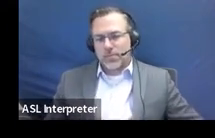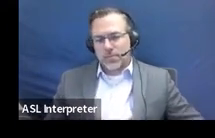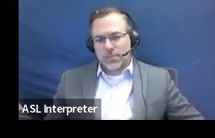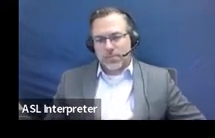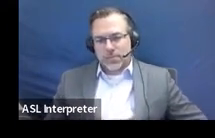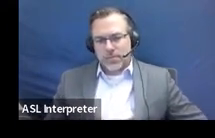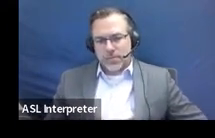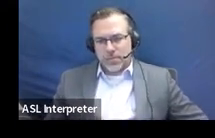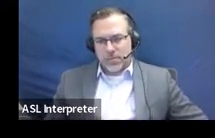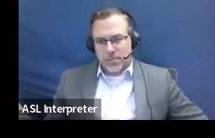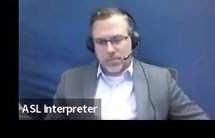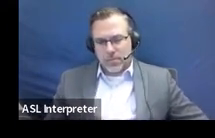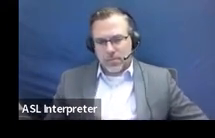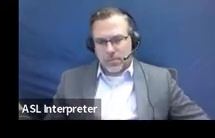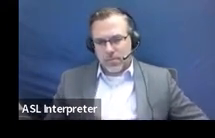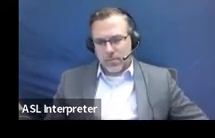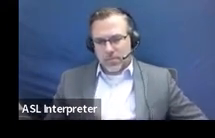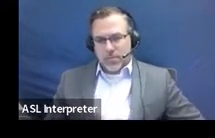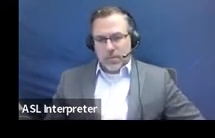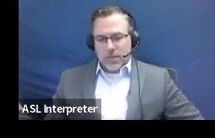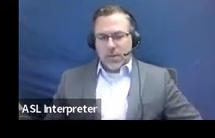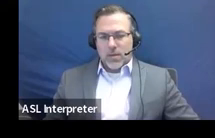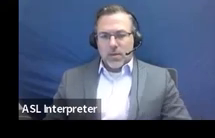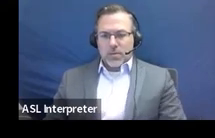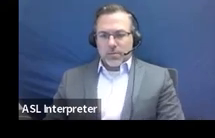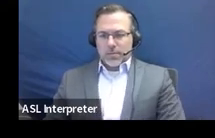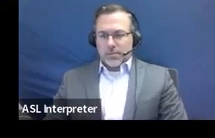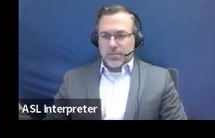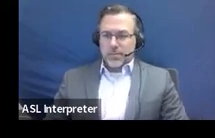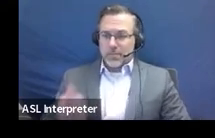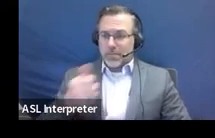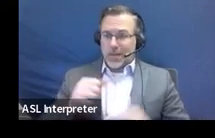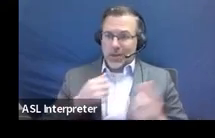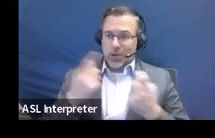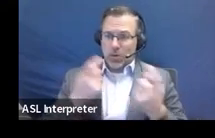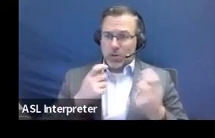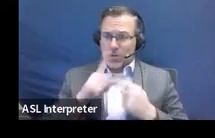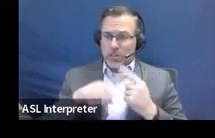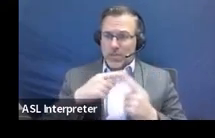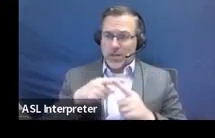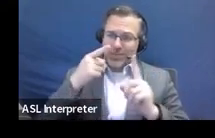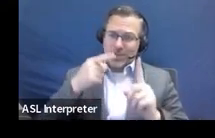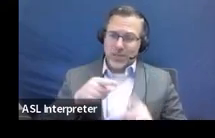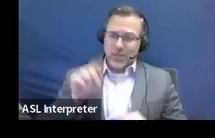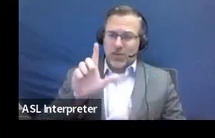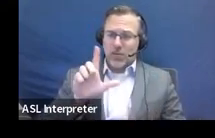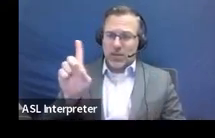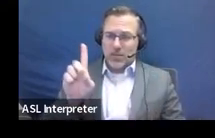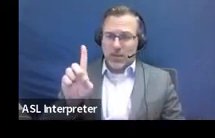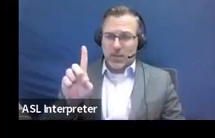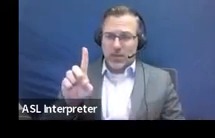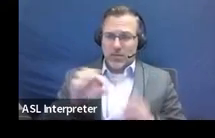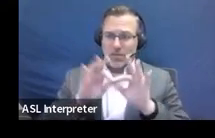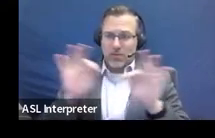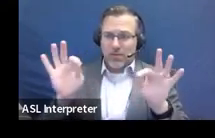All right. Any questions about the specific learning disability eligibility form?